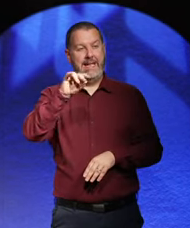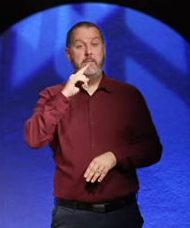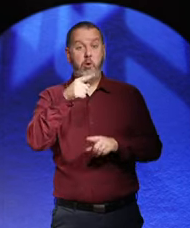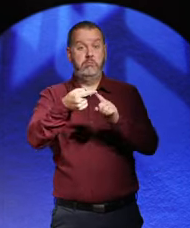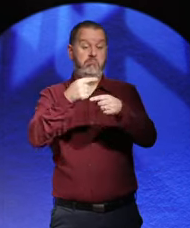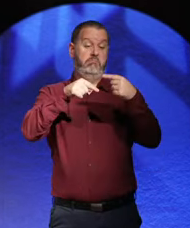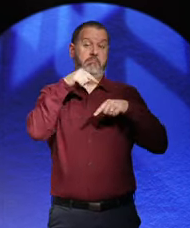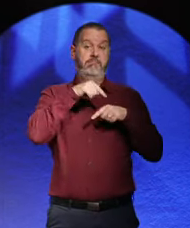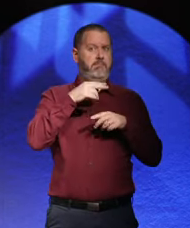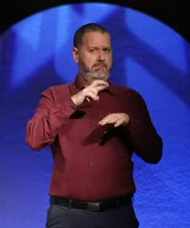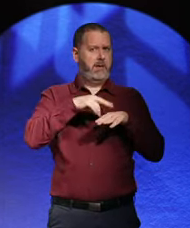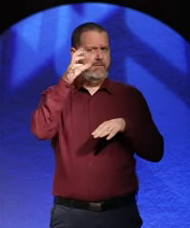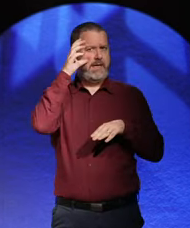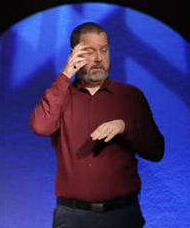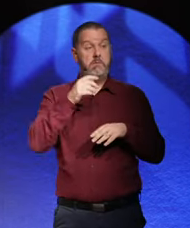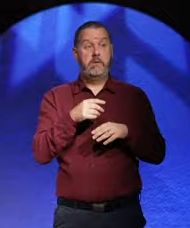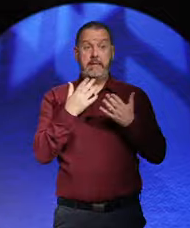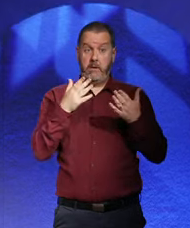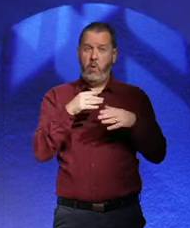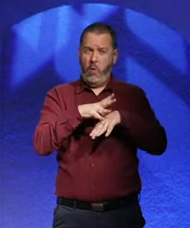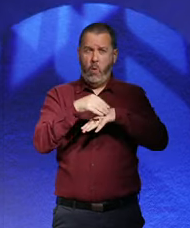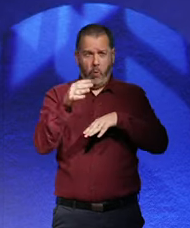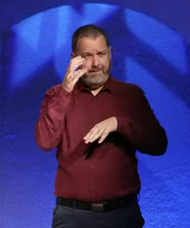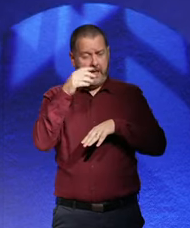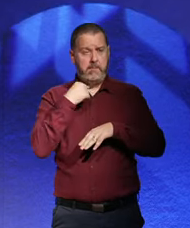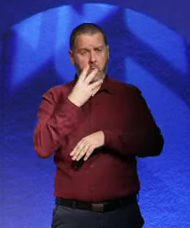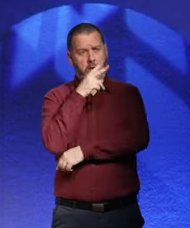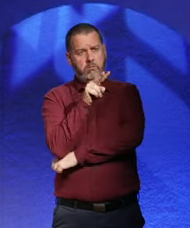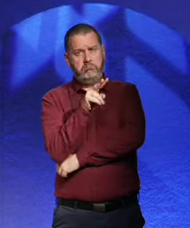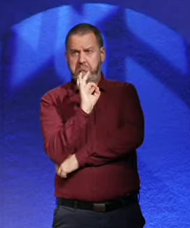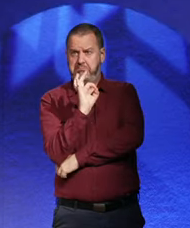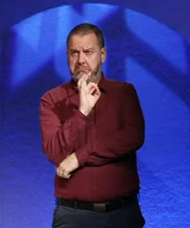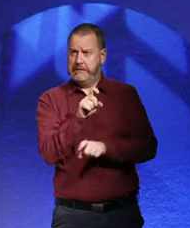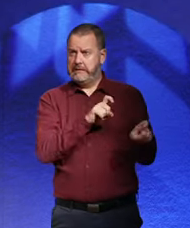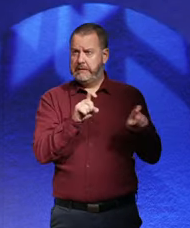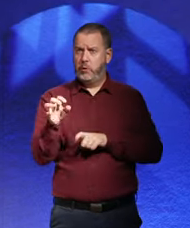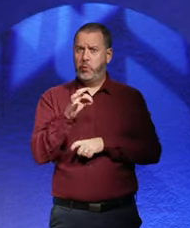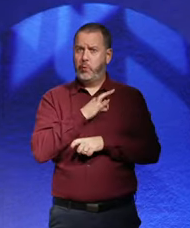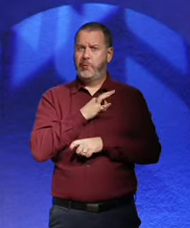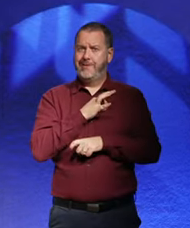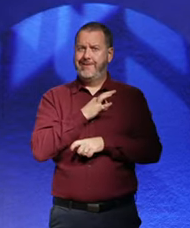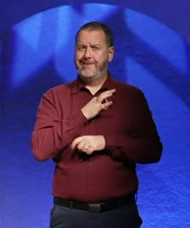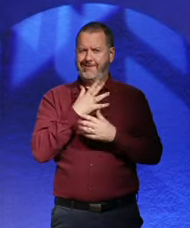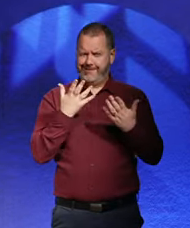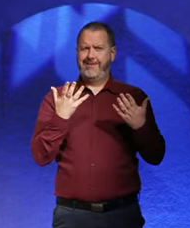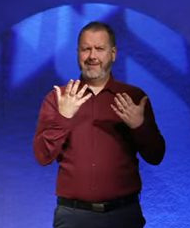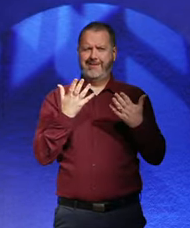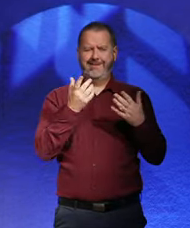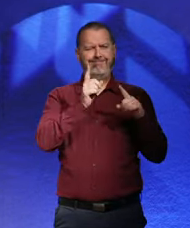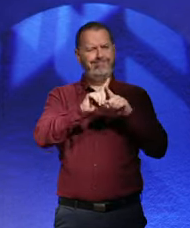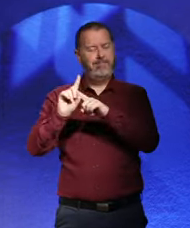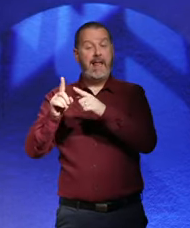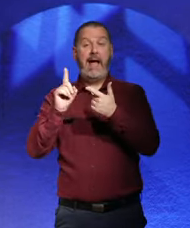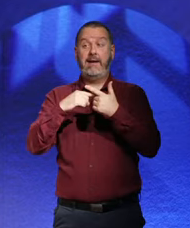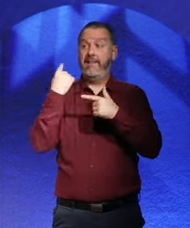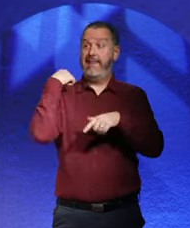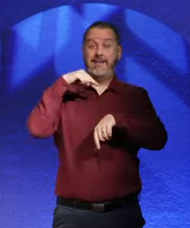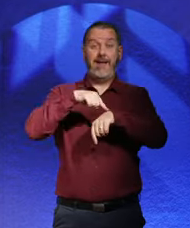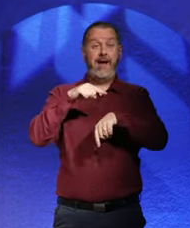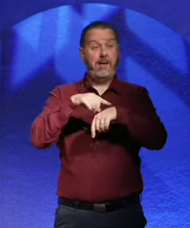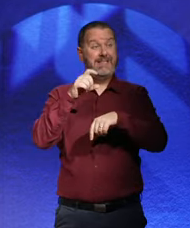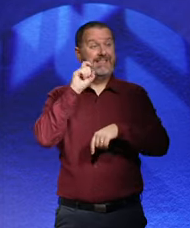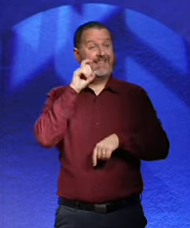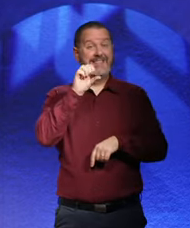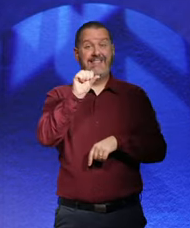watching these films as well while I was writing the book. And also, you know, Sexual Freedom. There was a